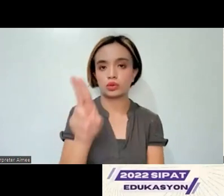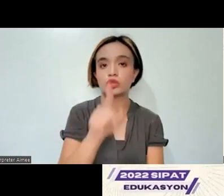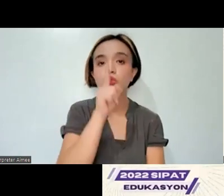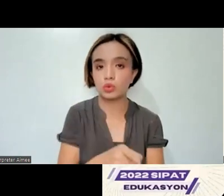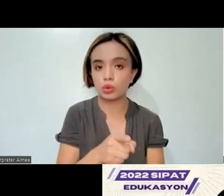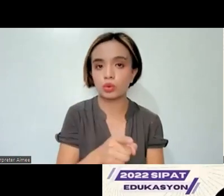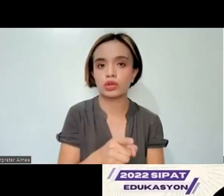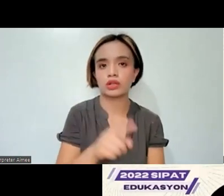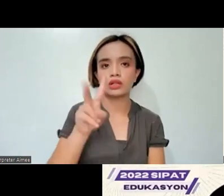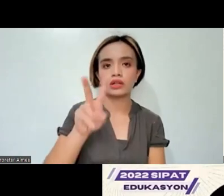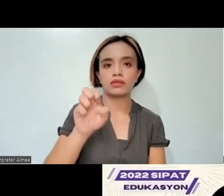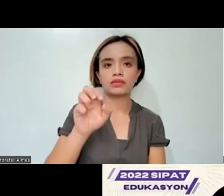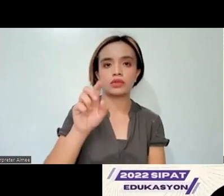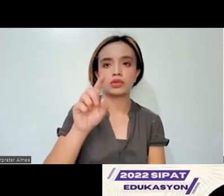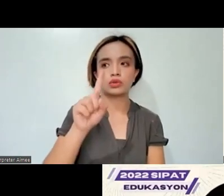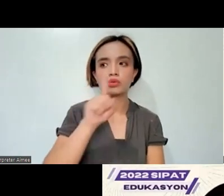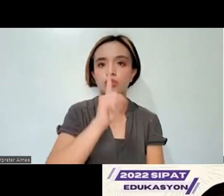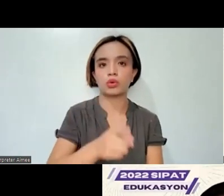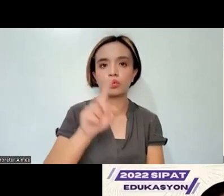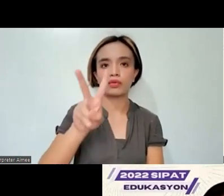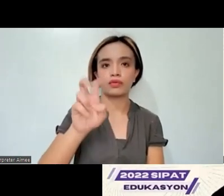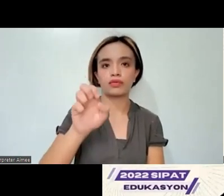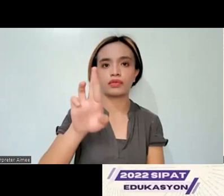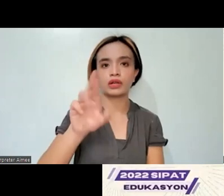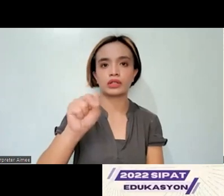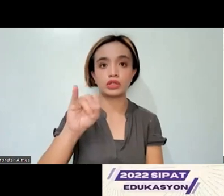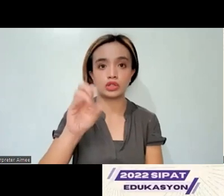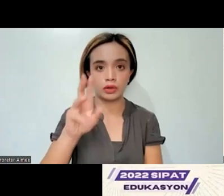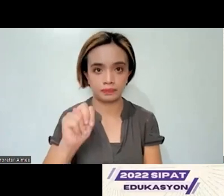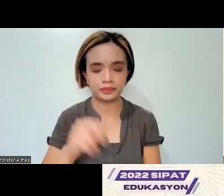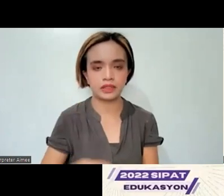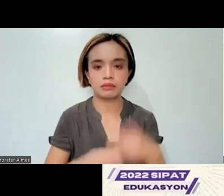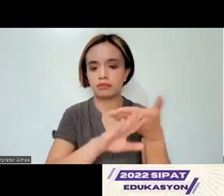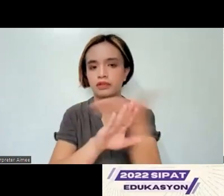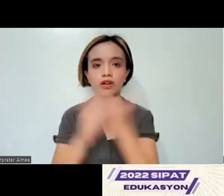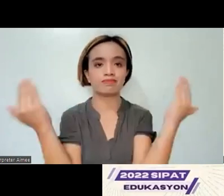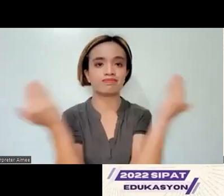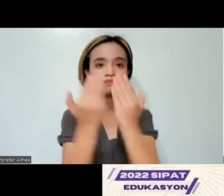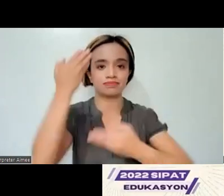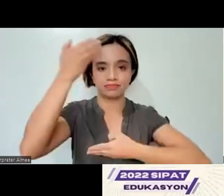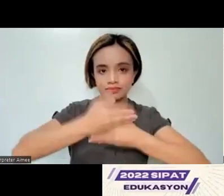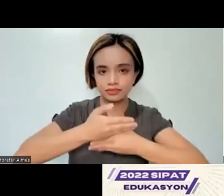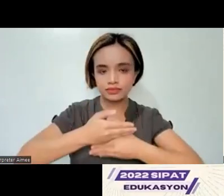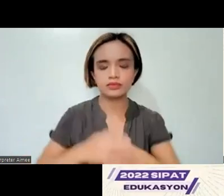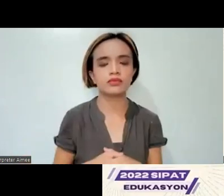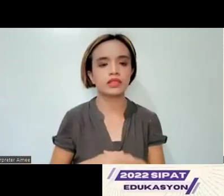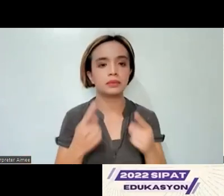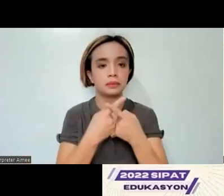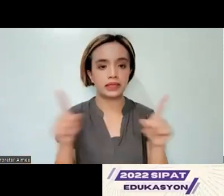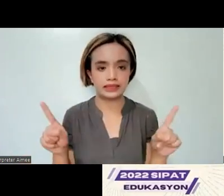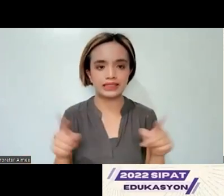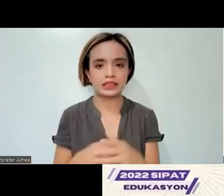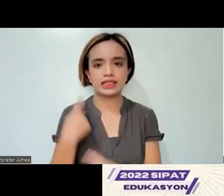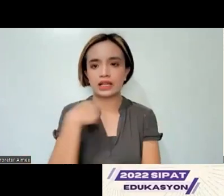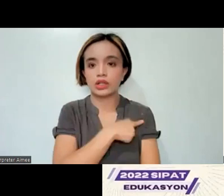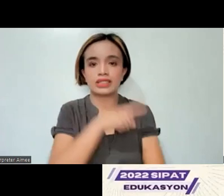version until right before the lockdown. However, since we cannot